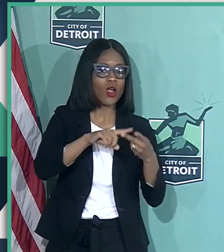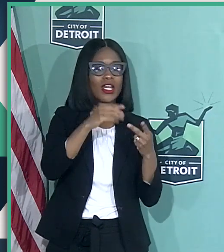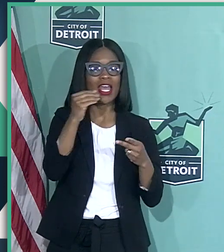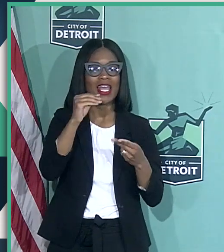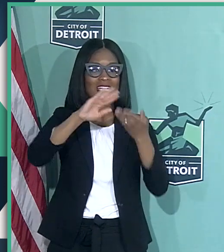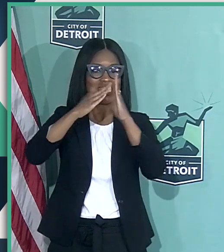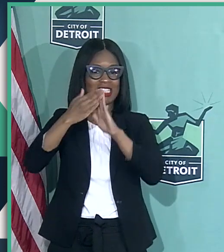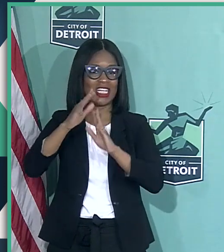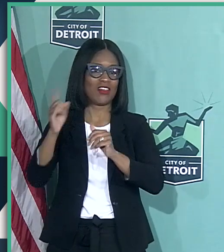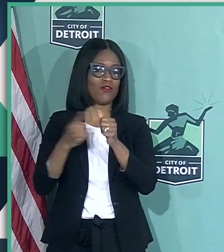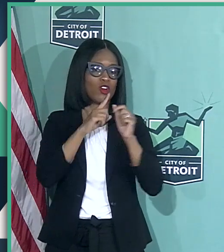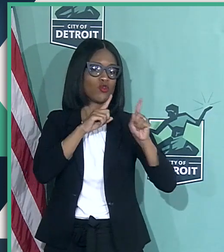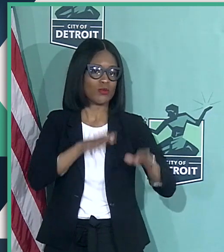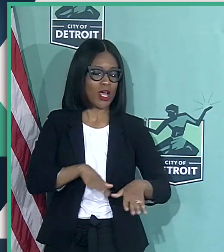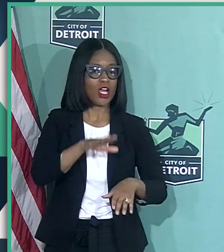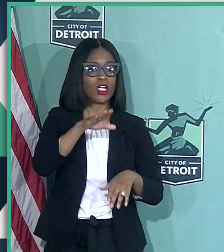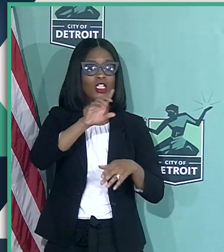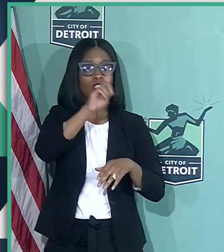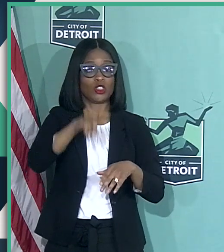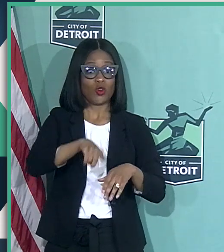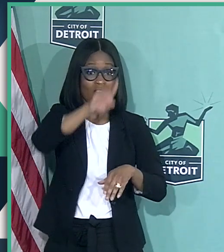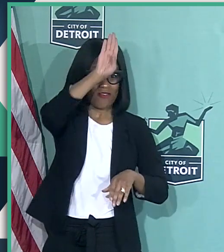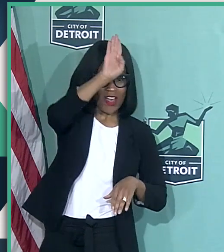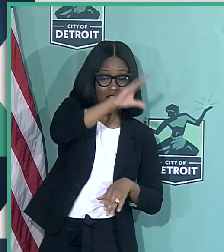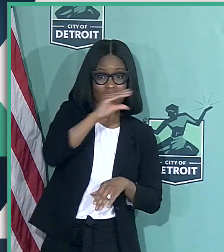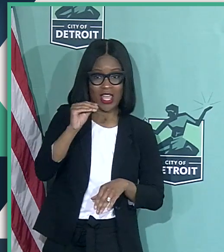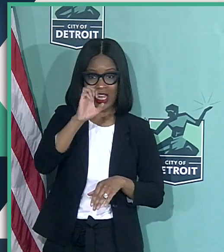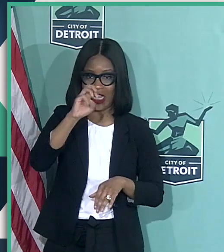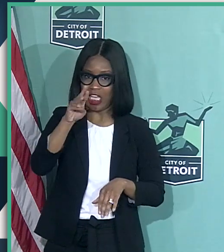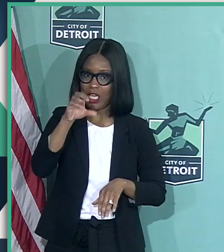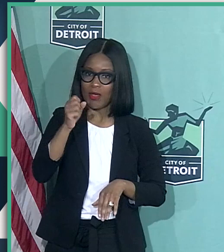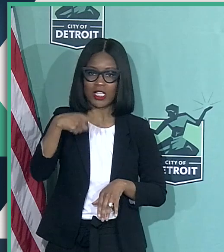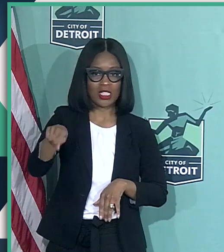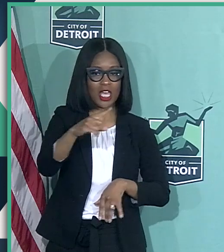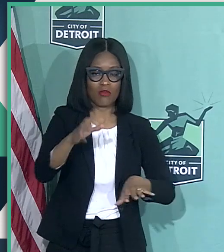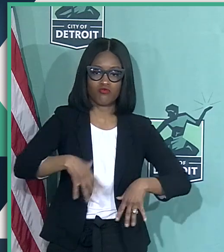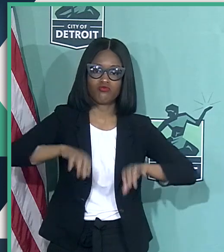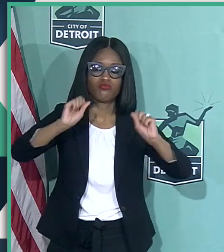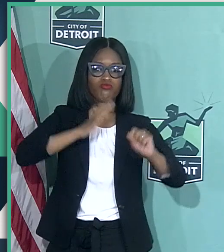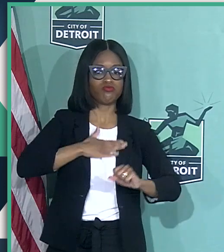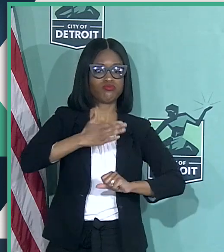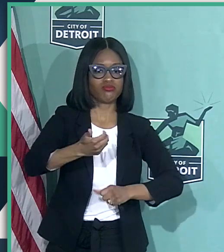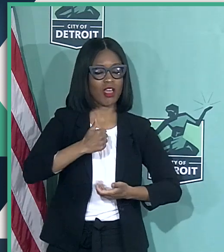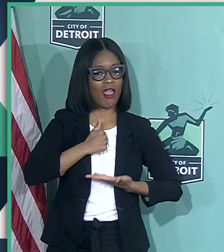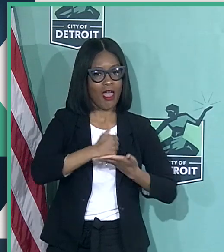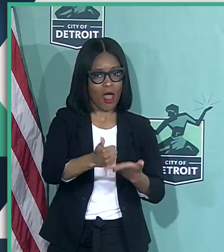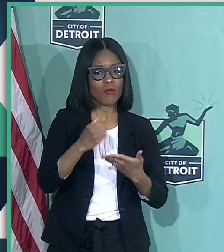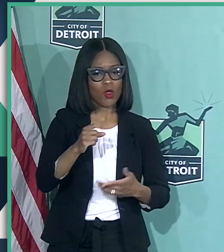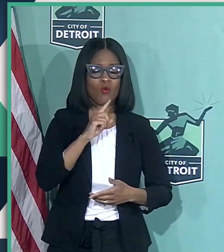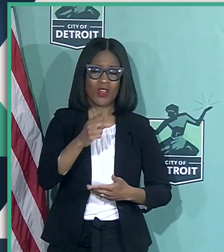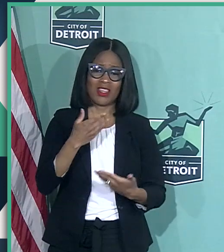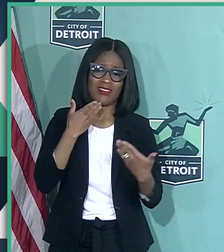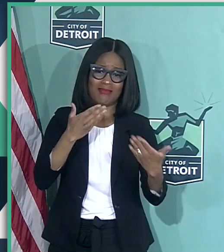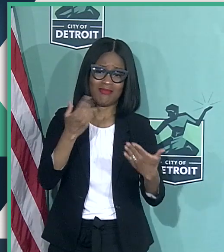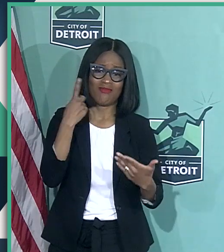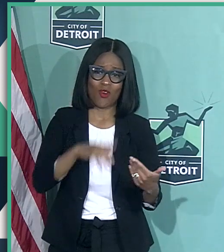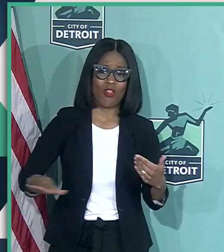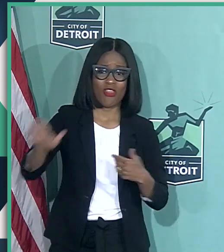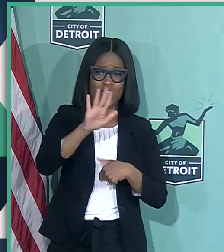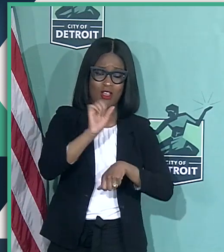responders, the Detroit Fire and EMS. They've really stepped up, and I really continue to appreciate their efforts.